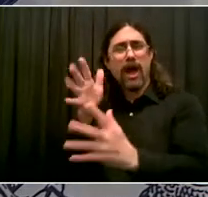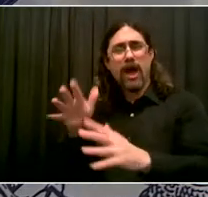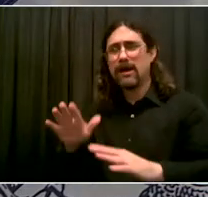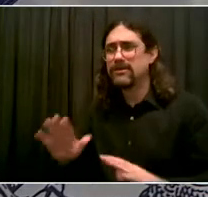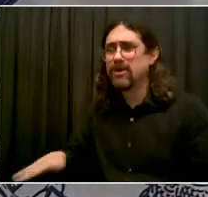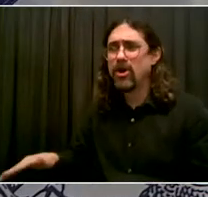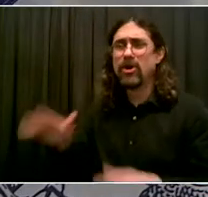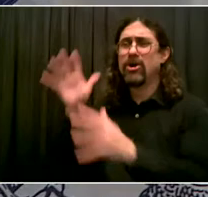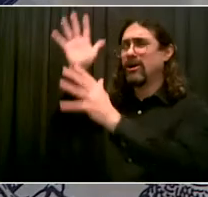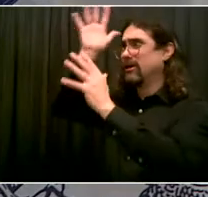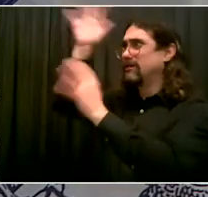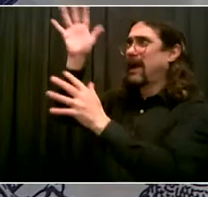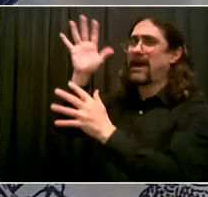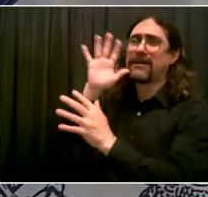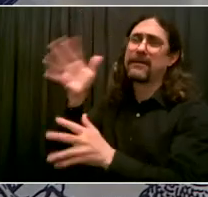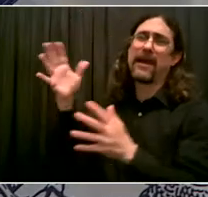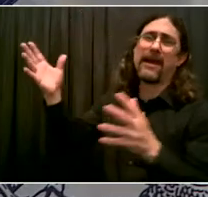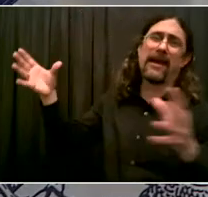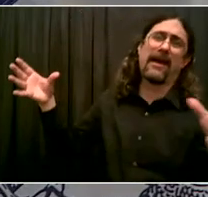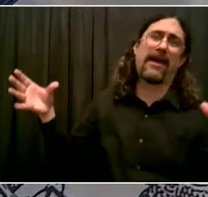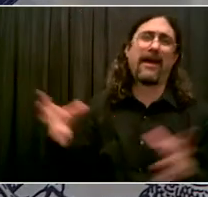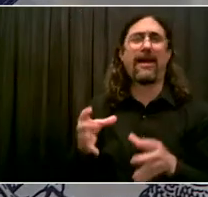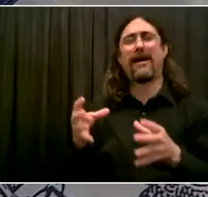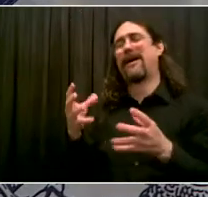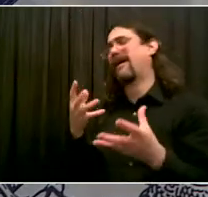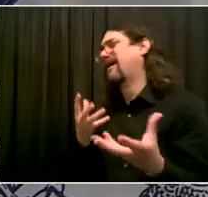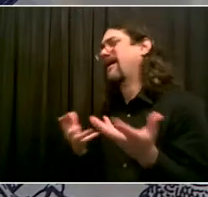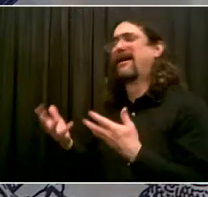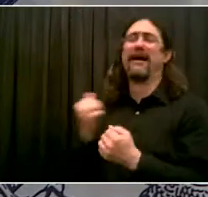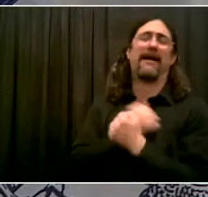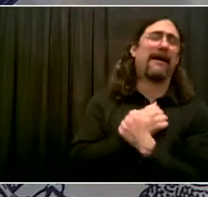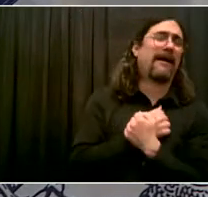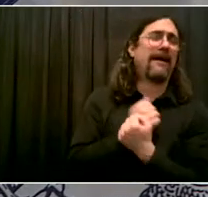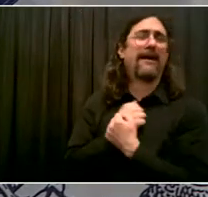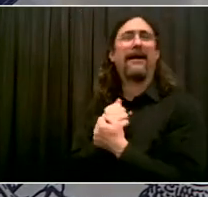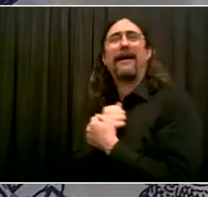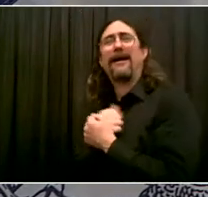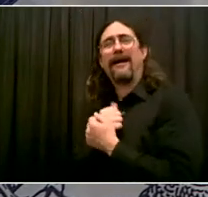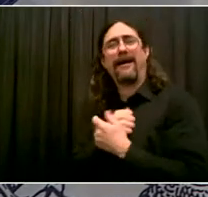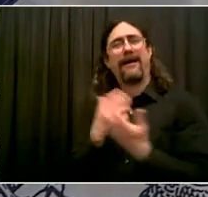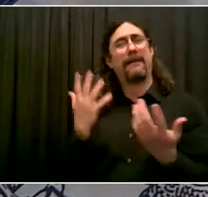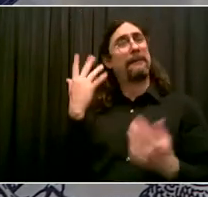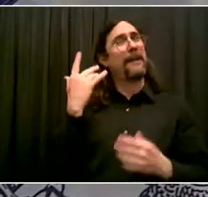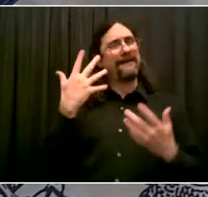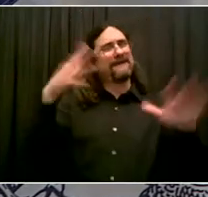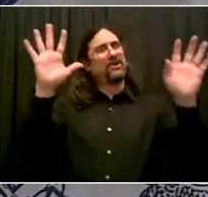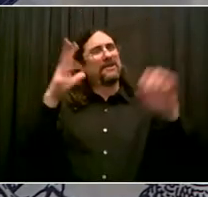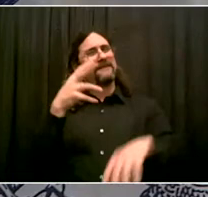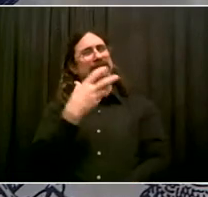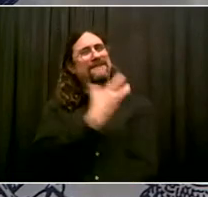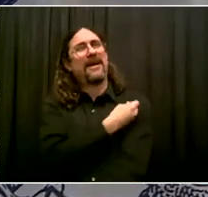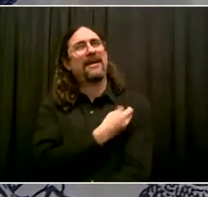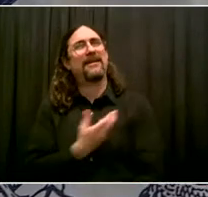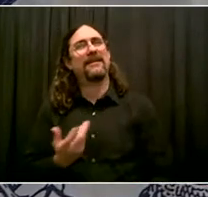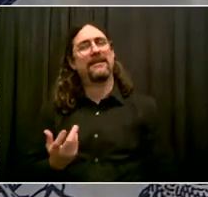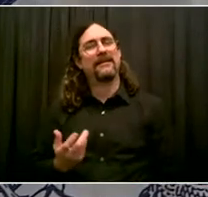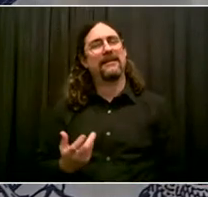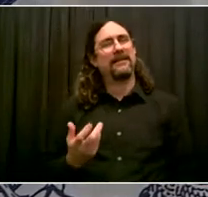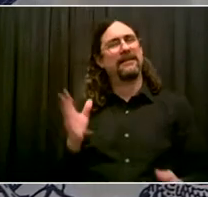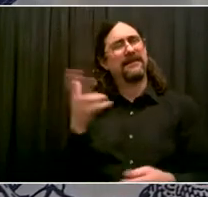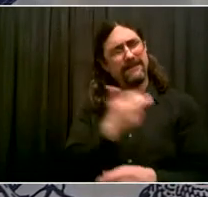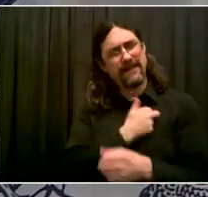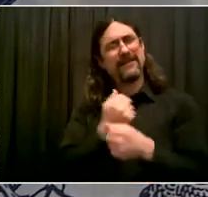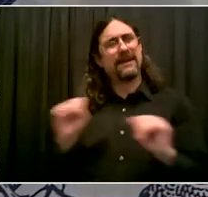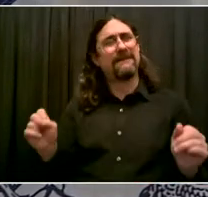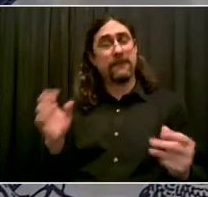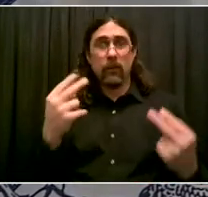doing it based on all the research that I had done. But I want you to hear from the doctors. So I'll go to Dr. Let's get Dr.